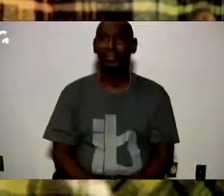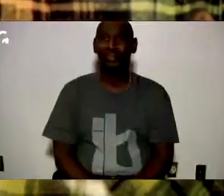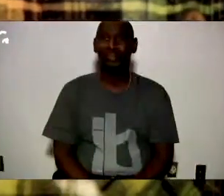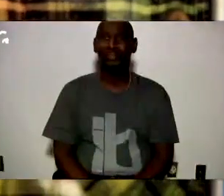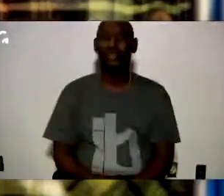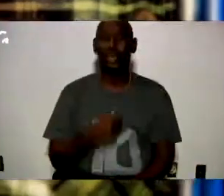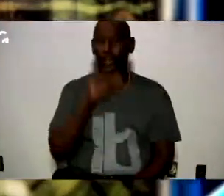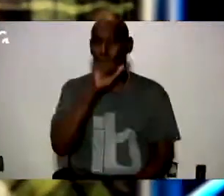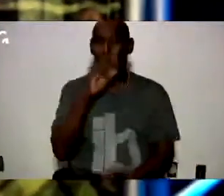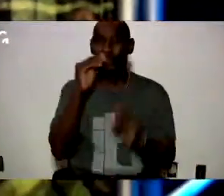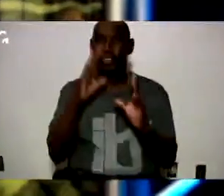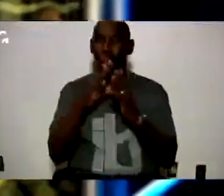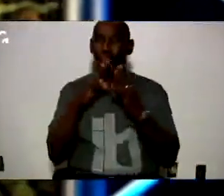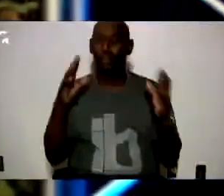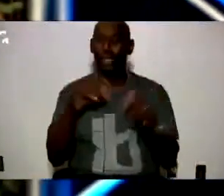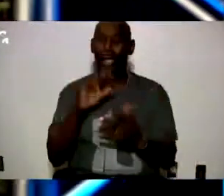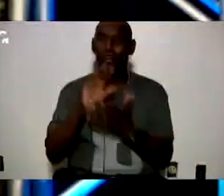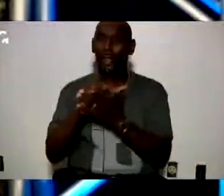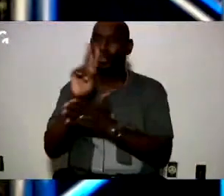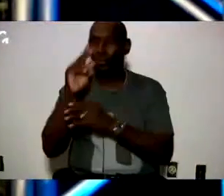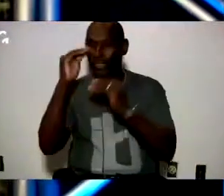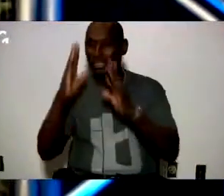I love teachers so much. I married two of them.